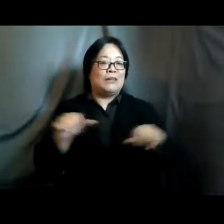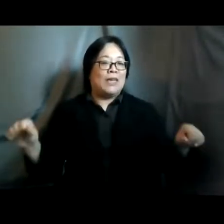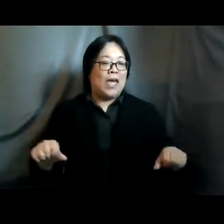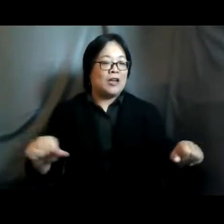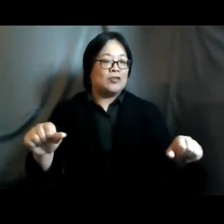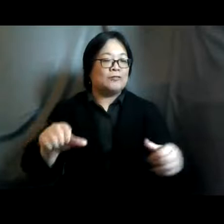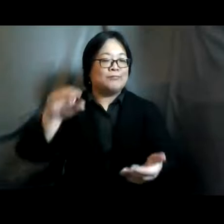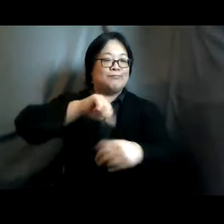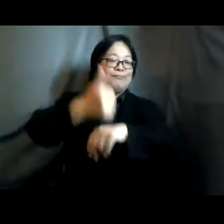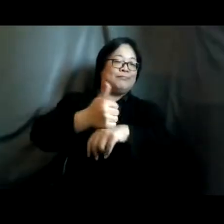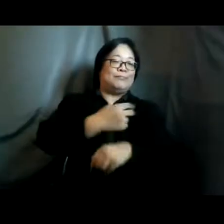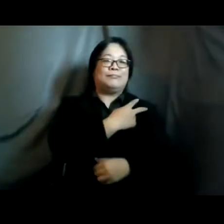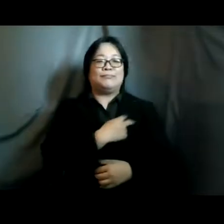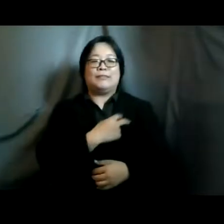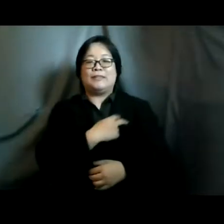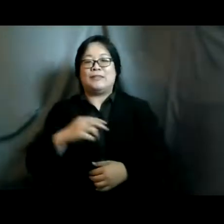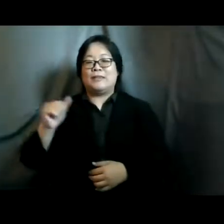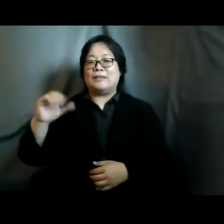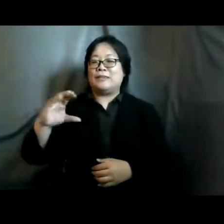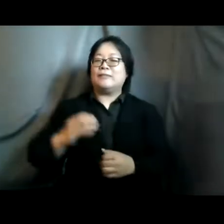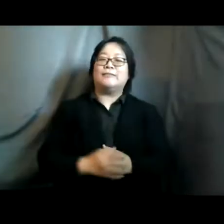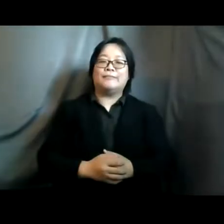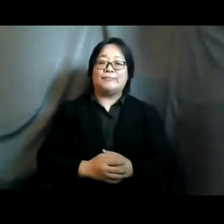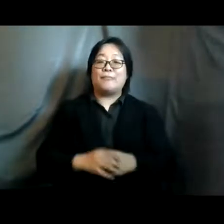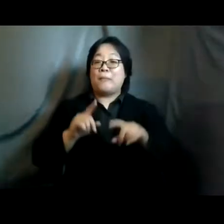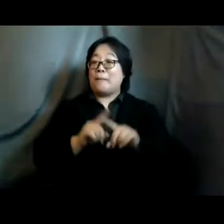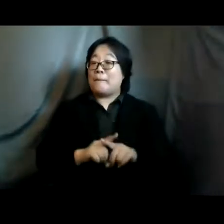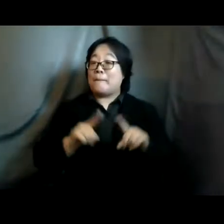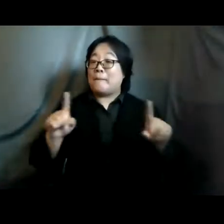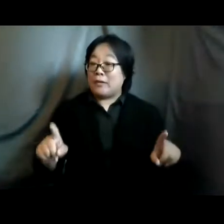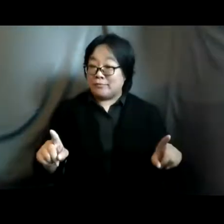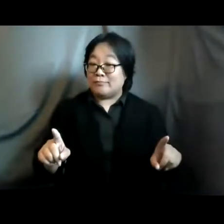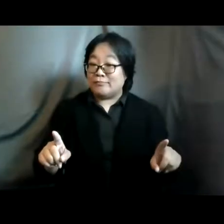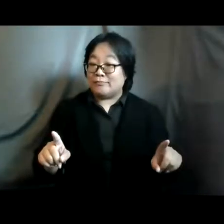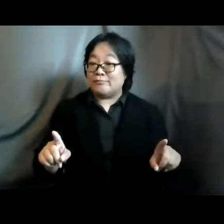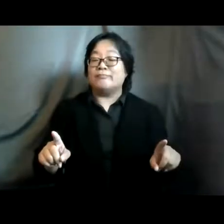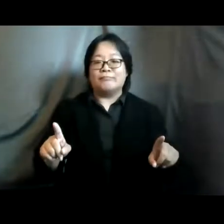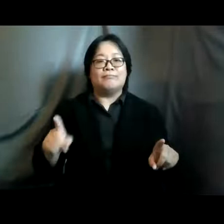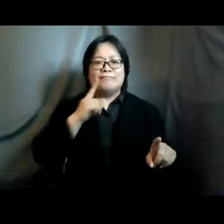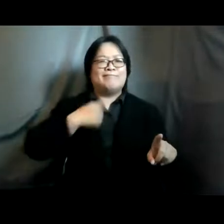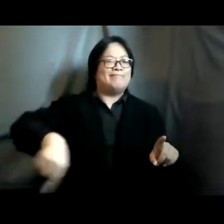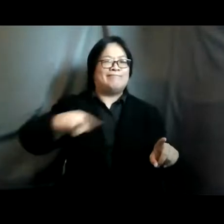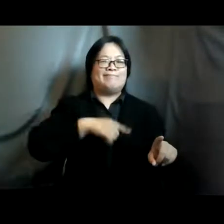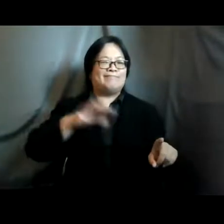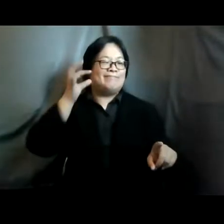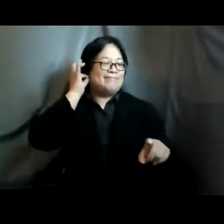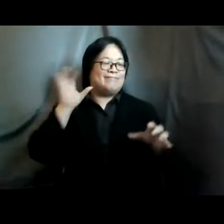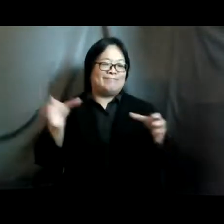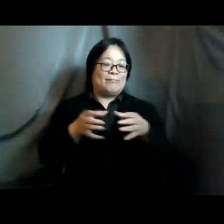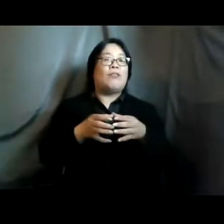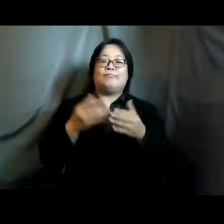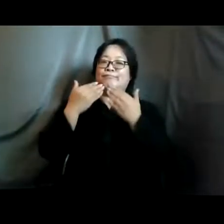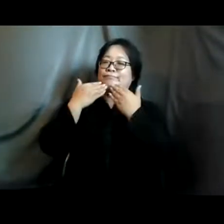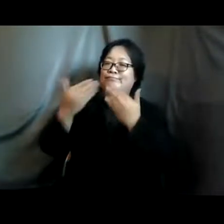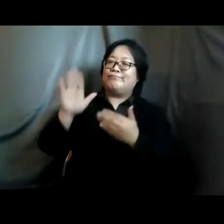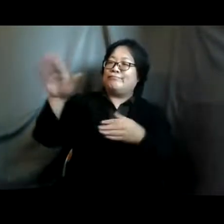beijing platform for action right uh however still as much as we as the feminist movement really value uh the